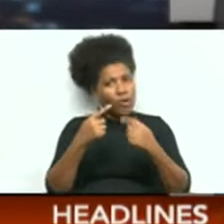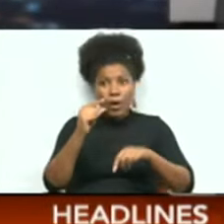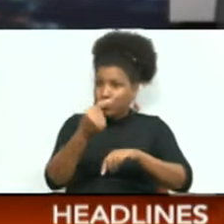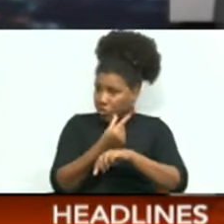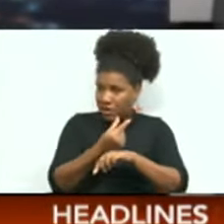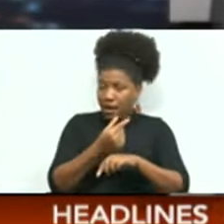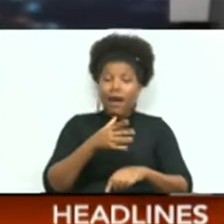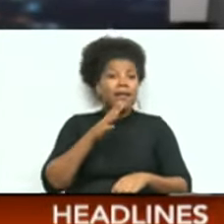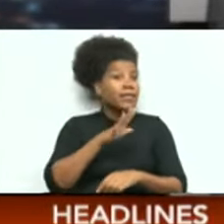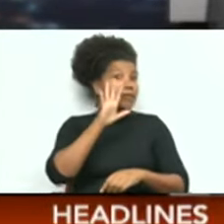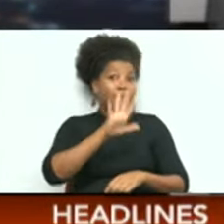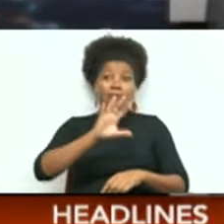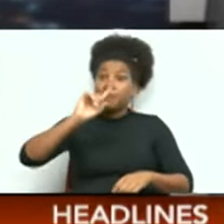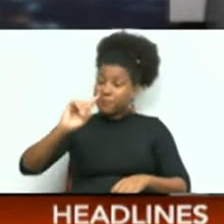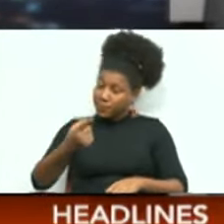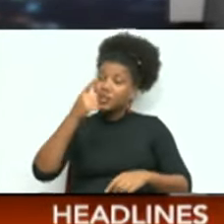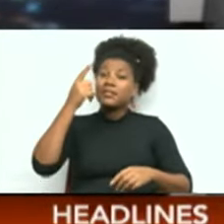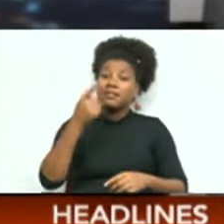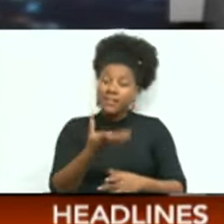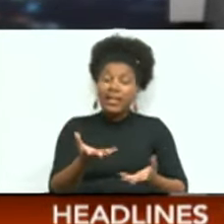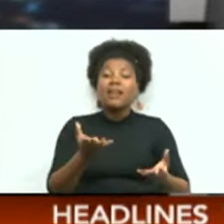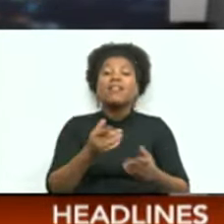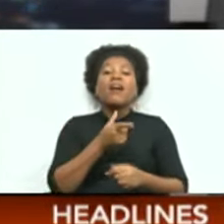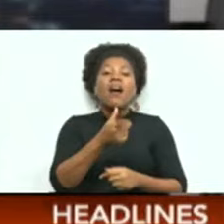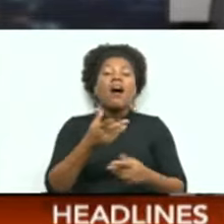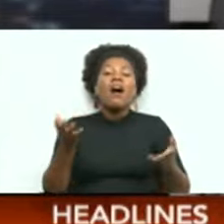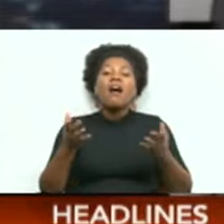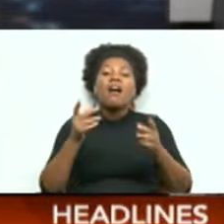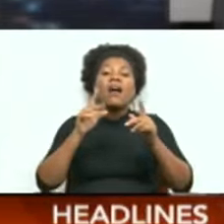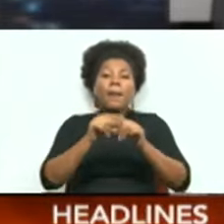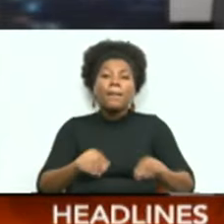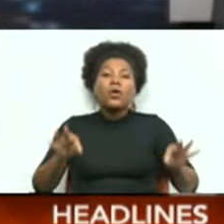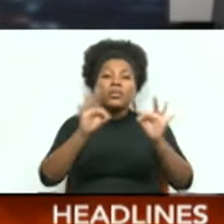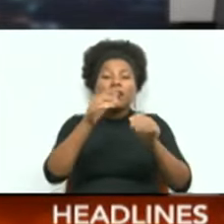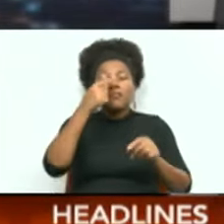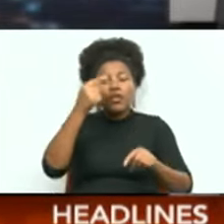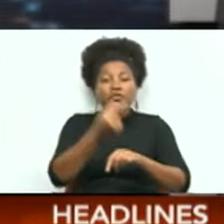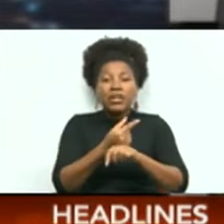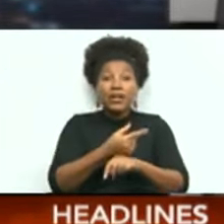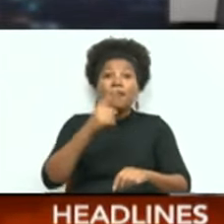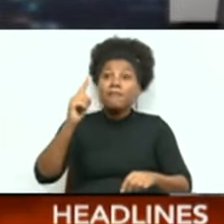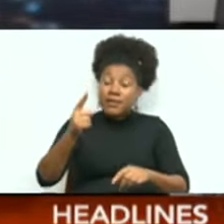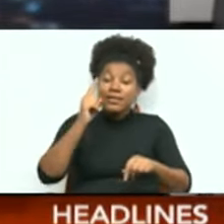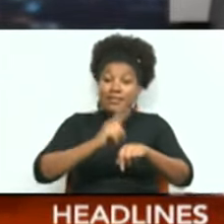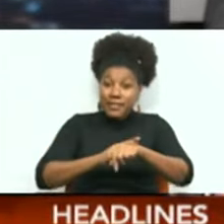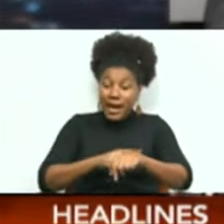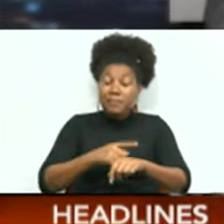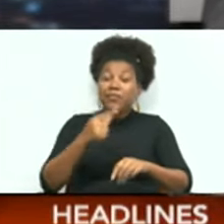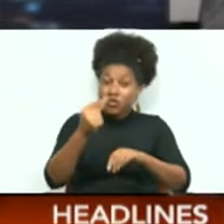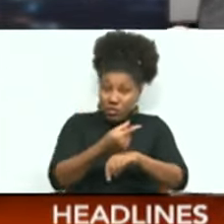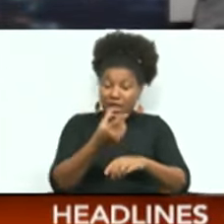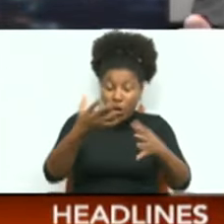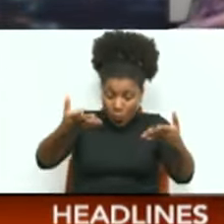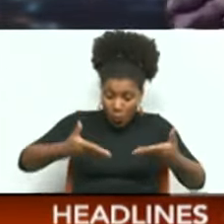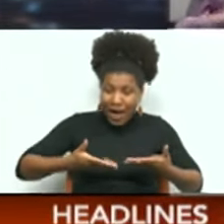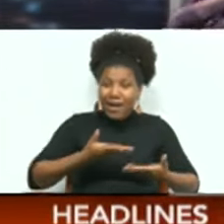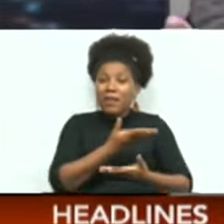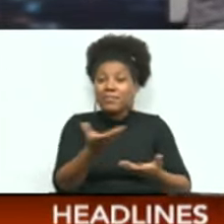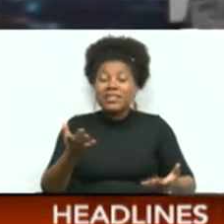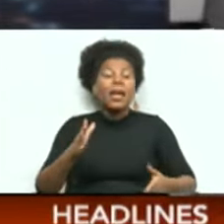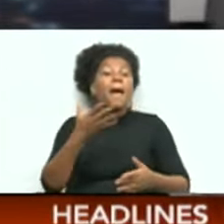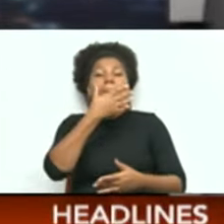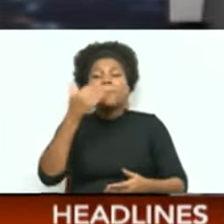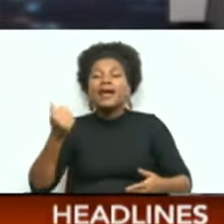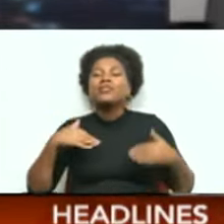edition of the Carifta Games this Easter weekend holds great significance. For the first time since 2016, the island of Grenada welcomes the region's best junior